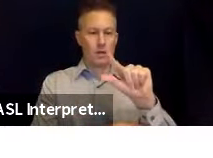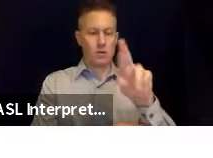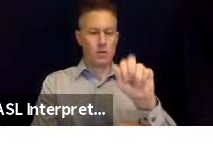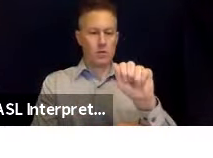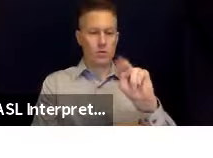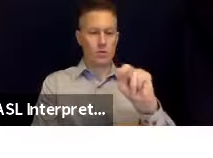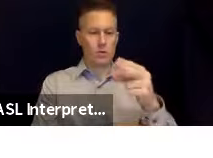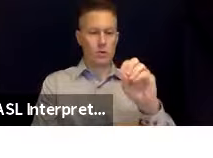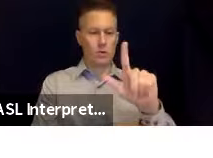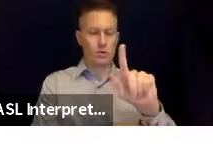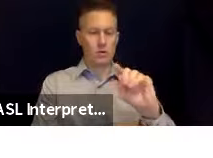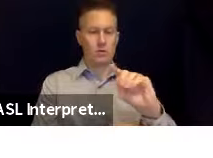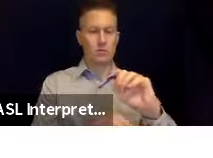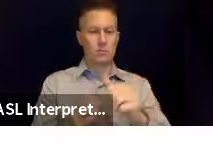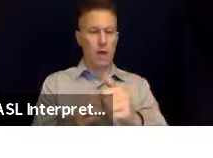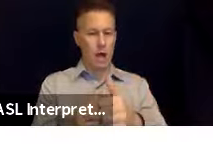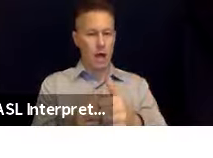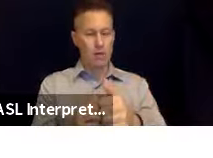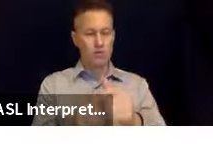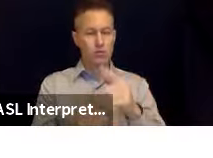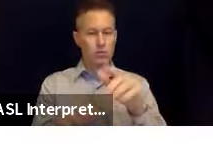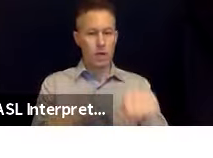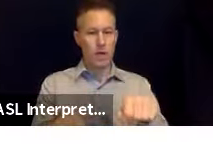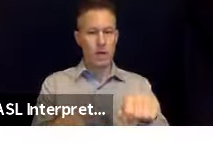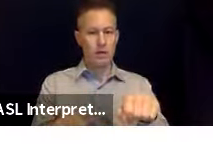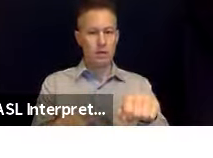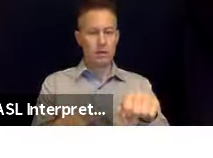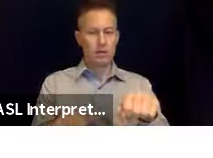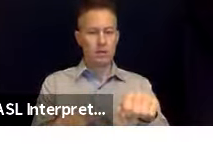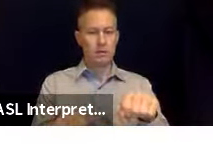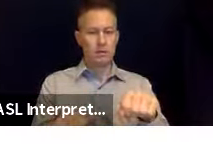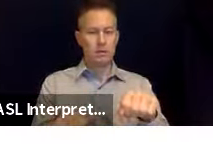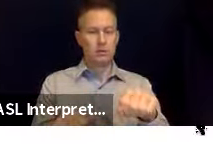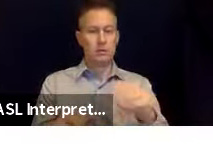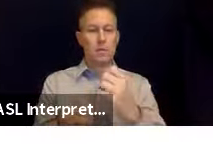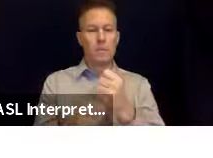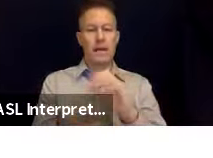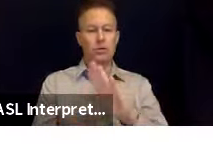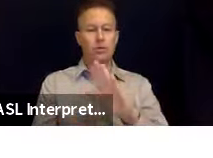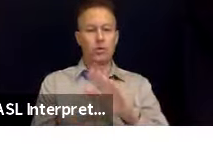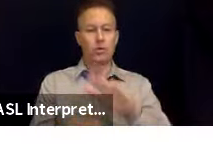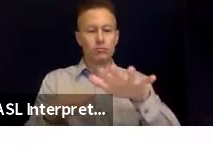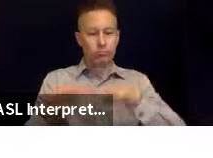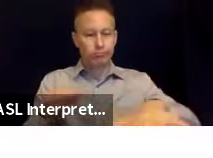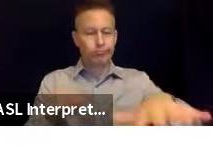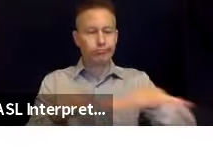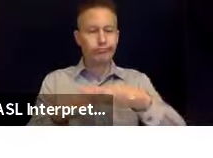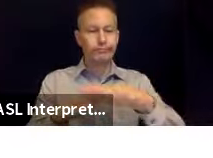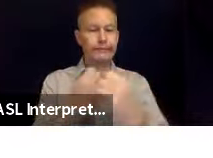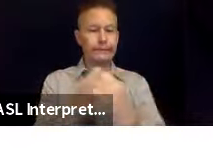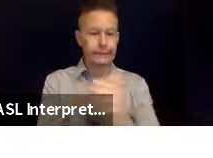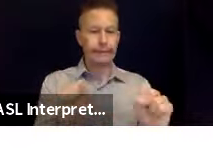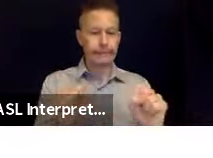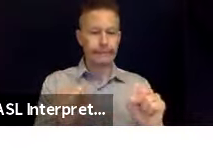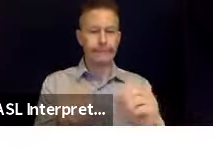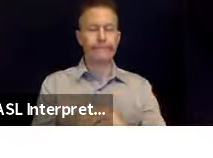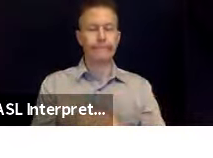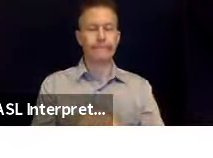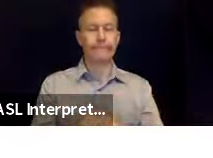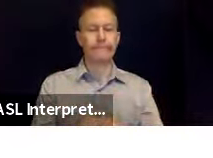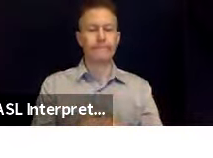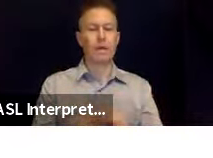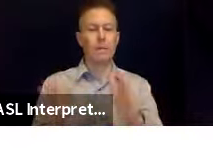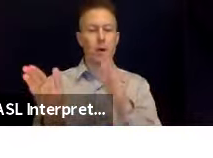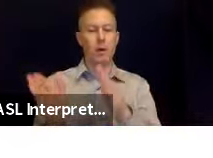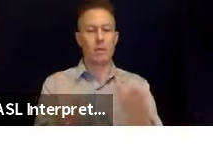how to secure your space. One of the real key issues about preparedness and being safe